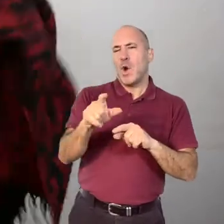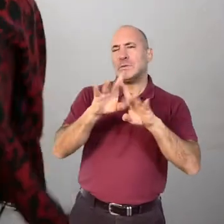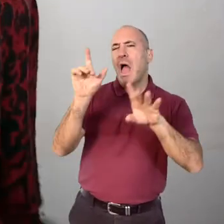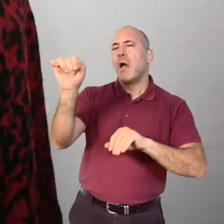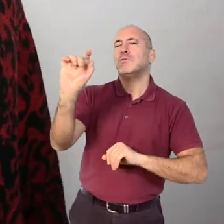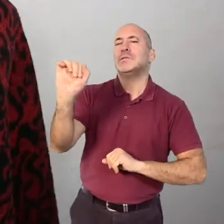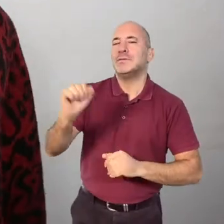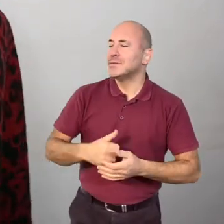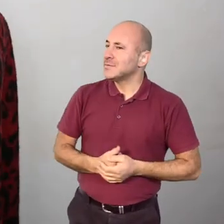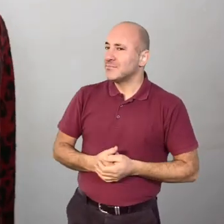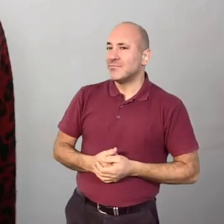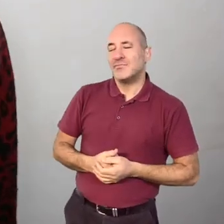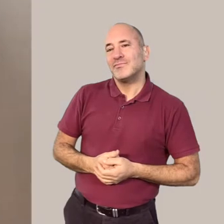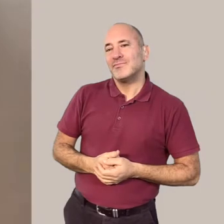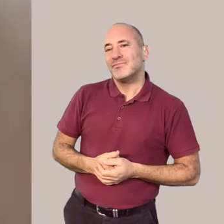like?